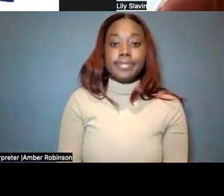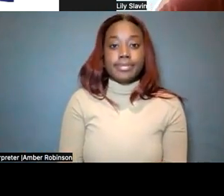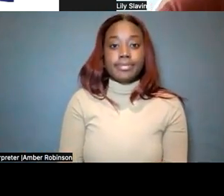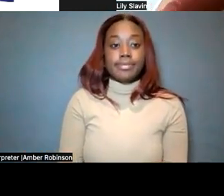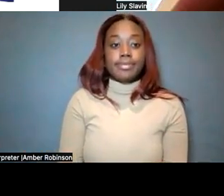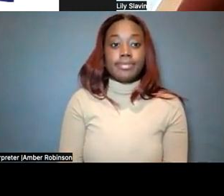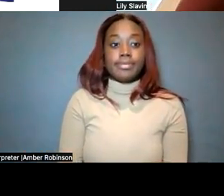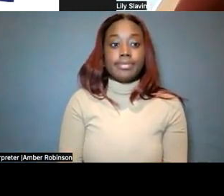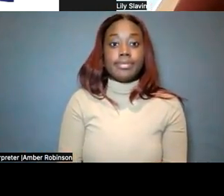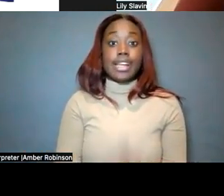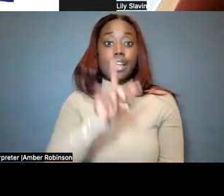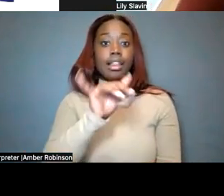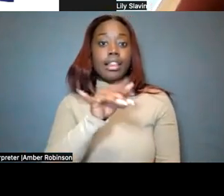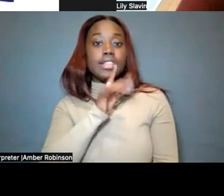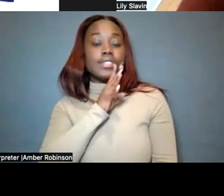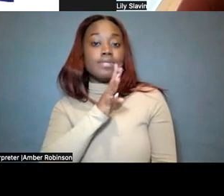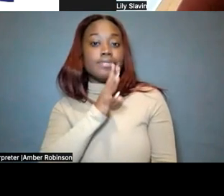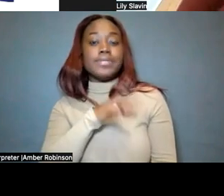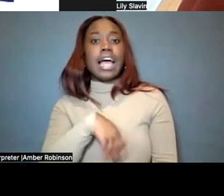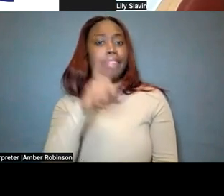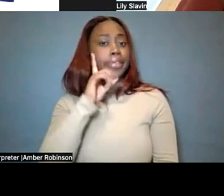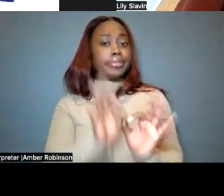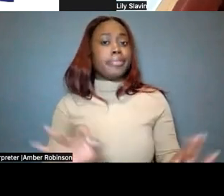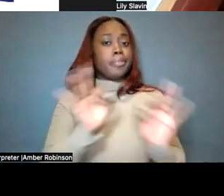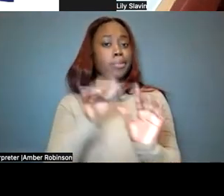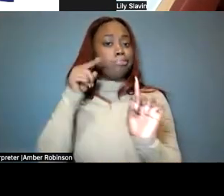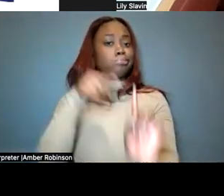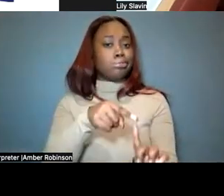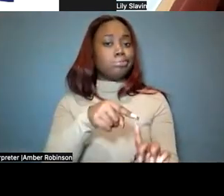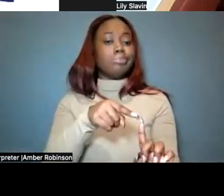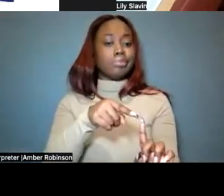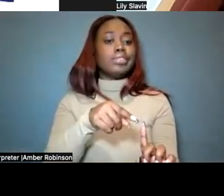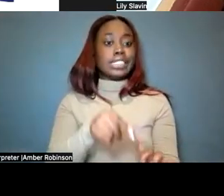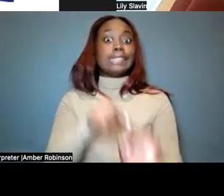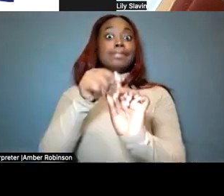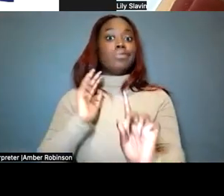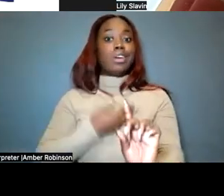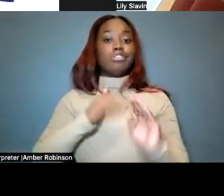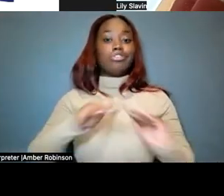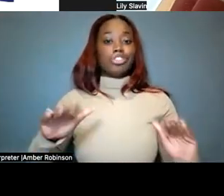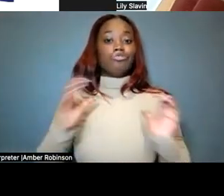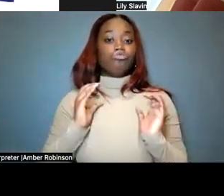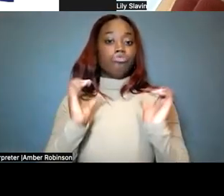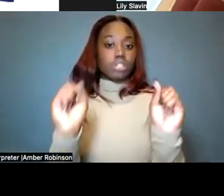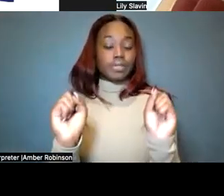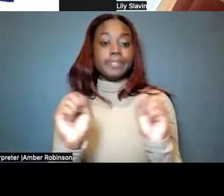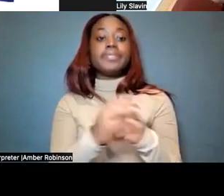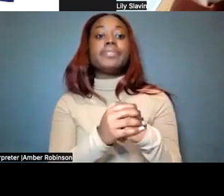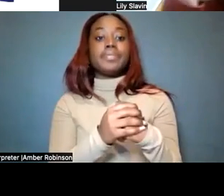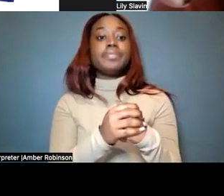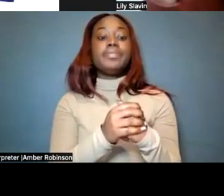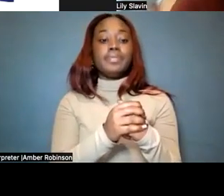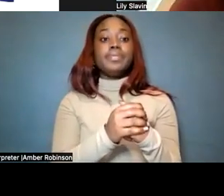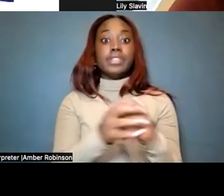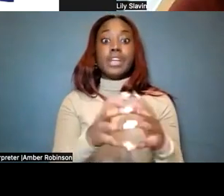I think that's such an important point, especially with our kids with CHARGE. We know that there's